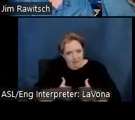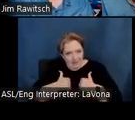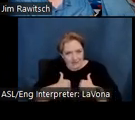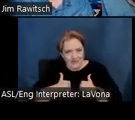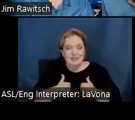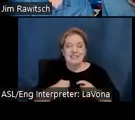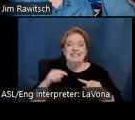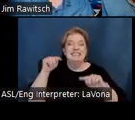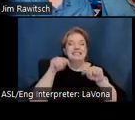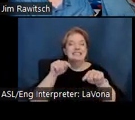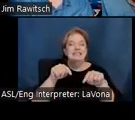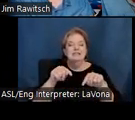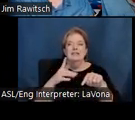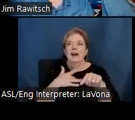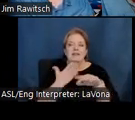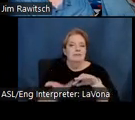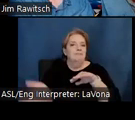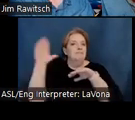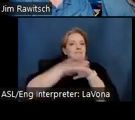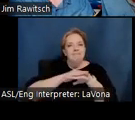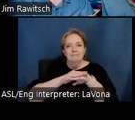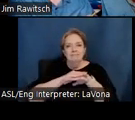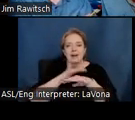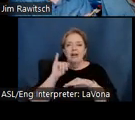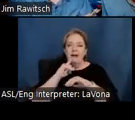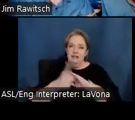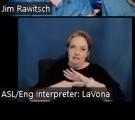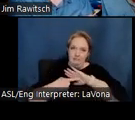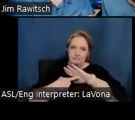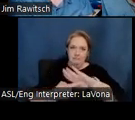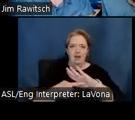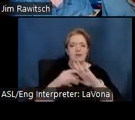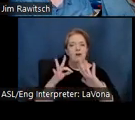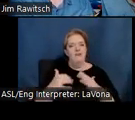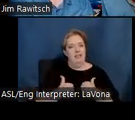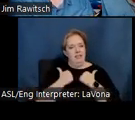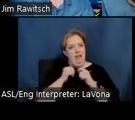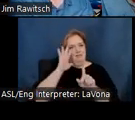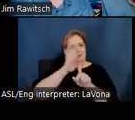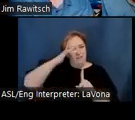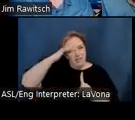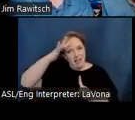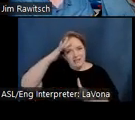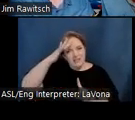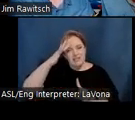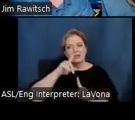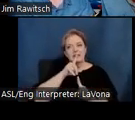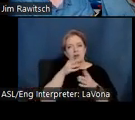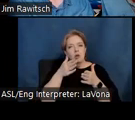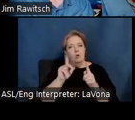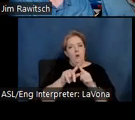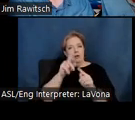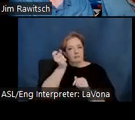site, something more. The manifestation of a larger life philosophy. An entree into these